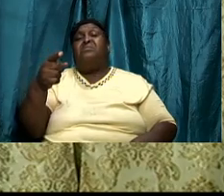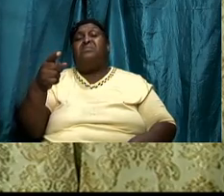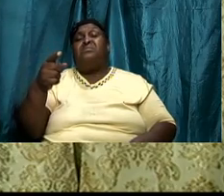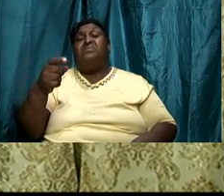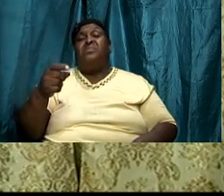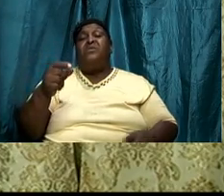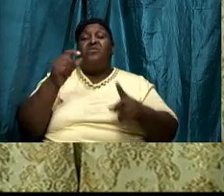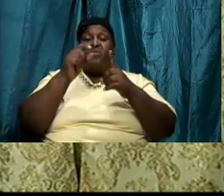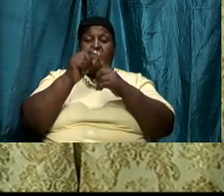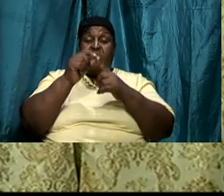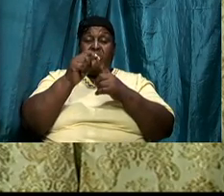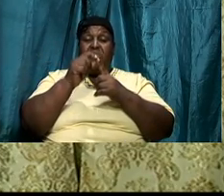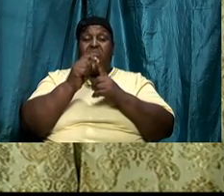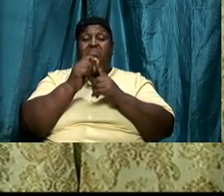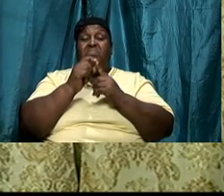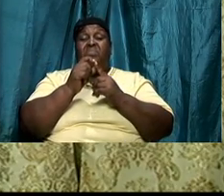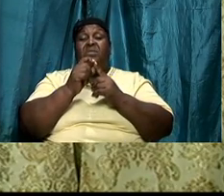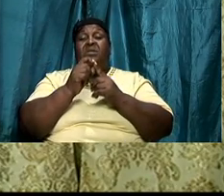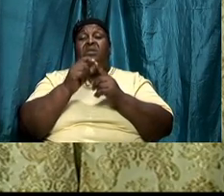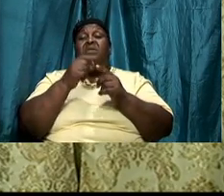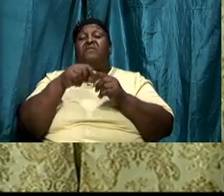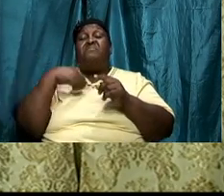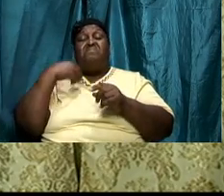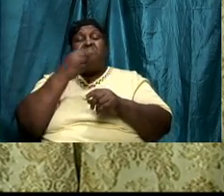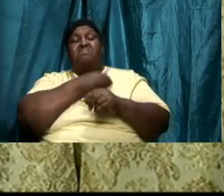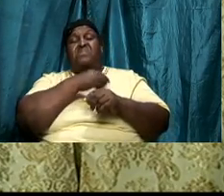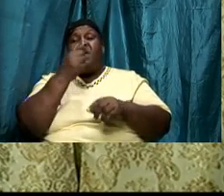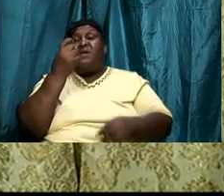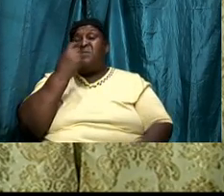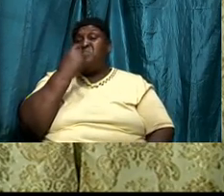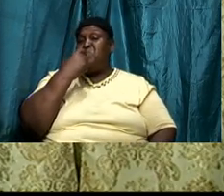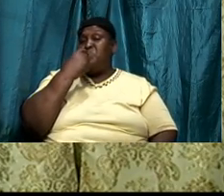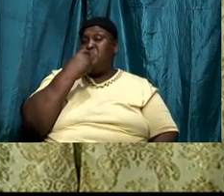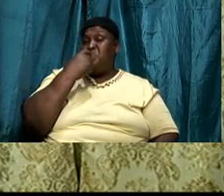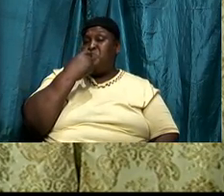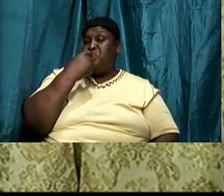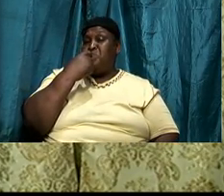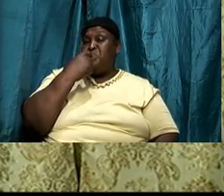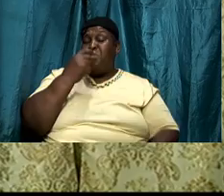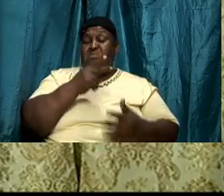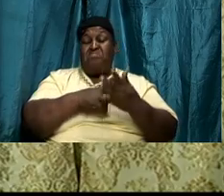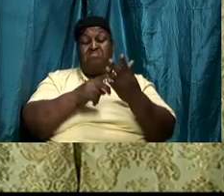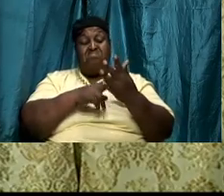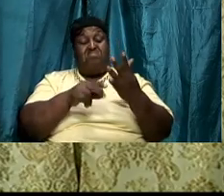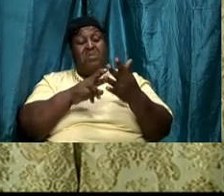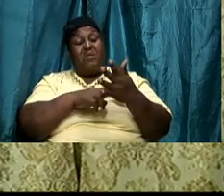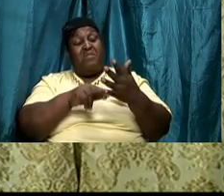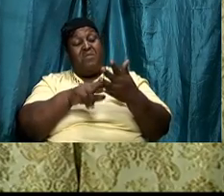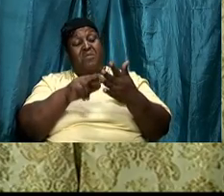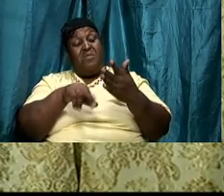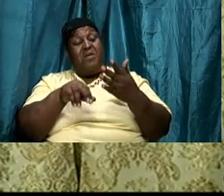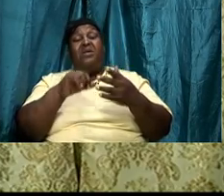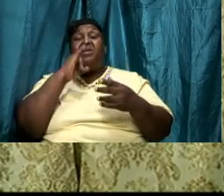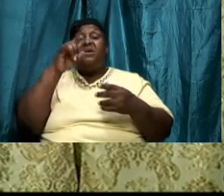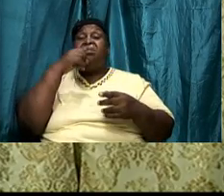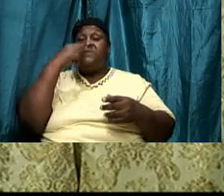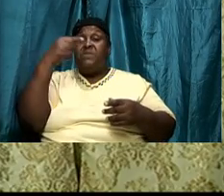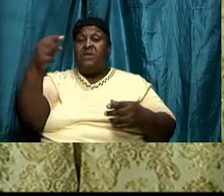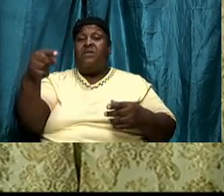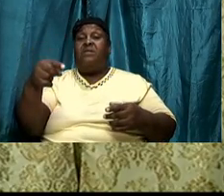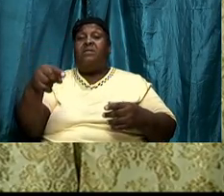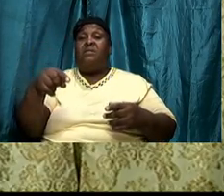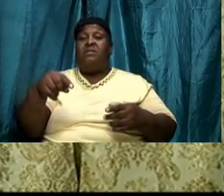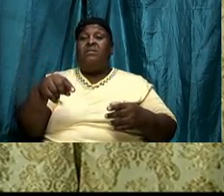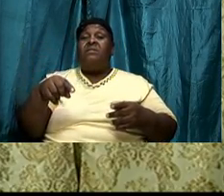the word from our mouth a part of reading is talking as we